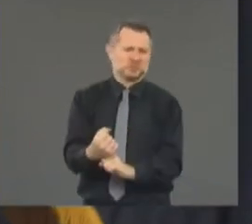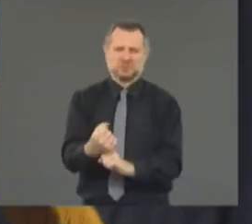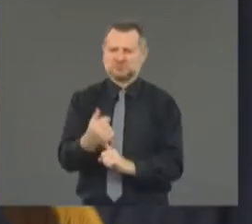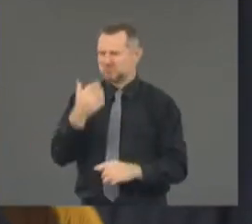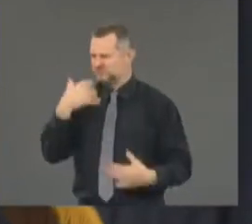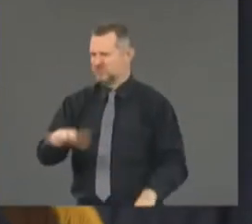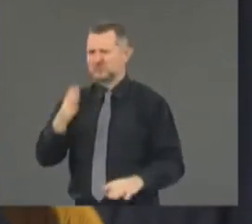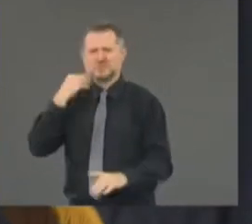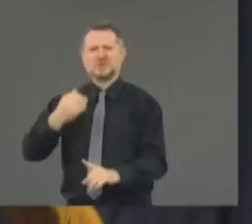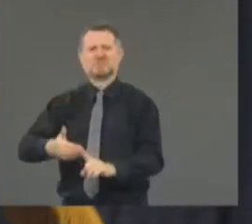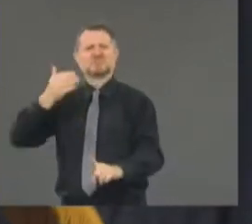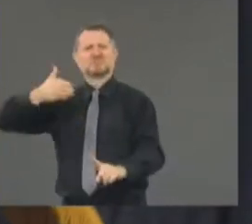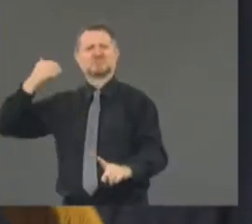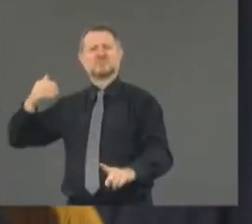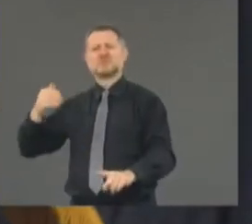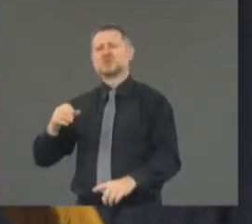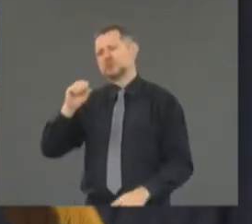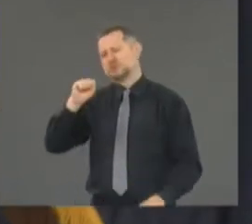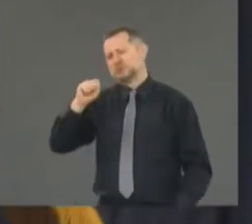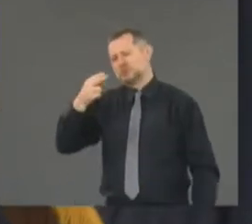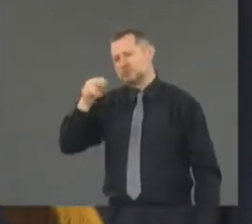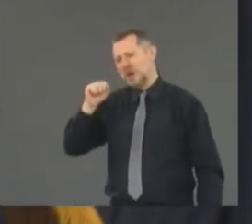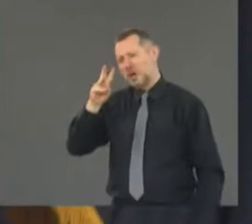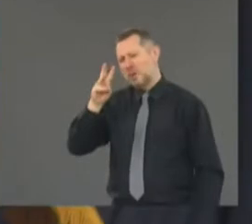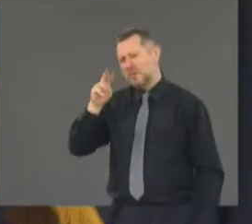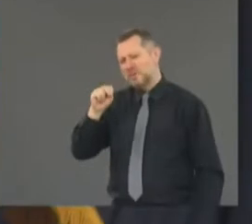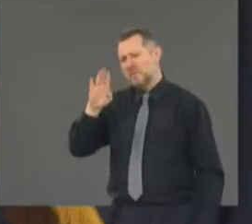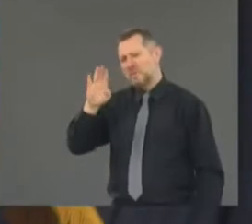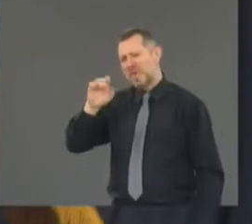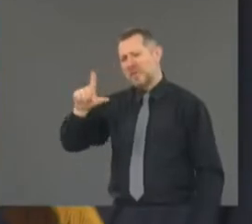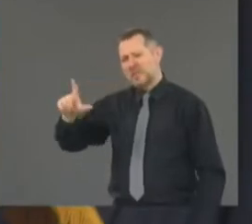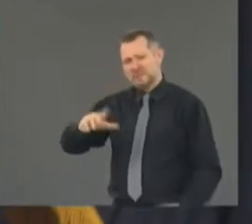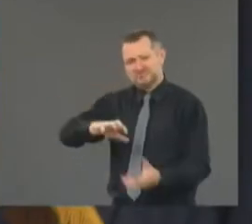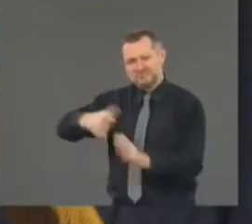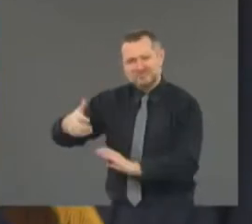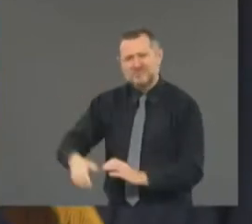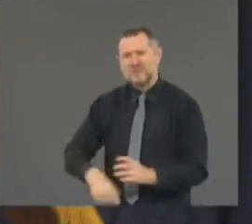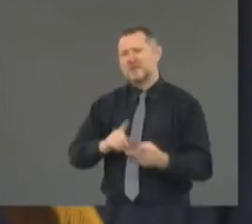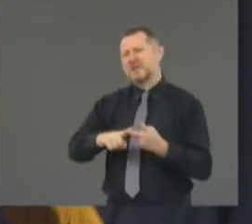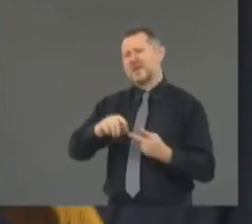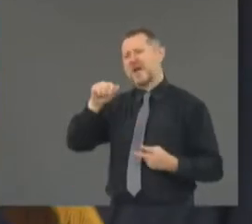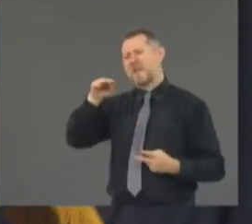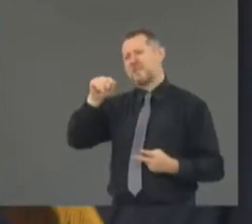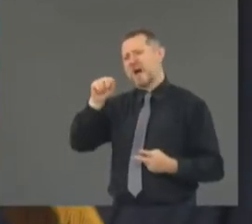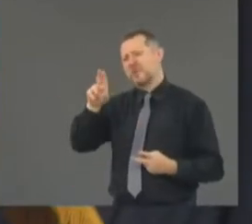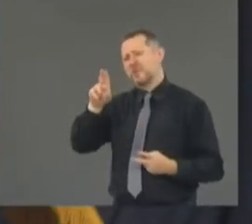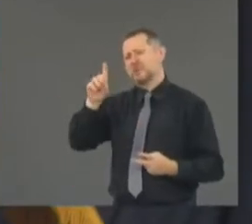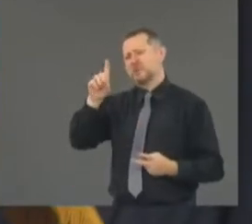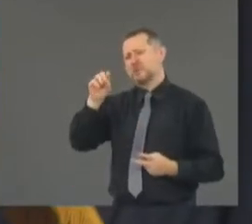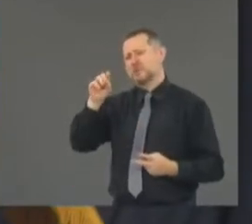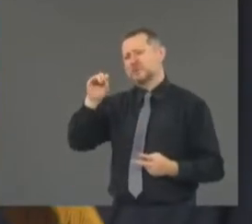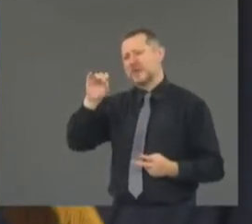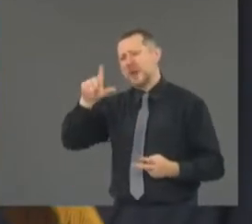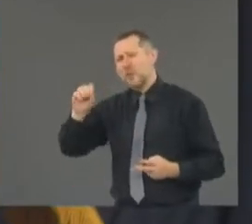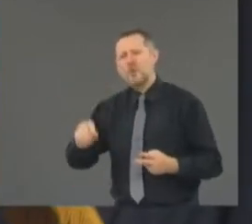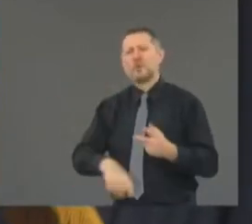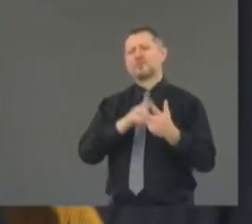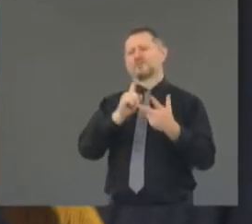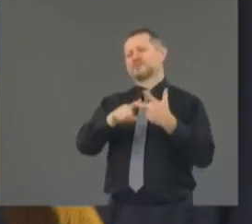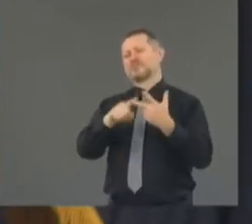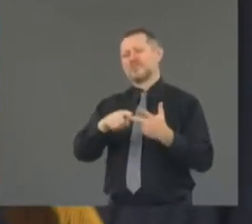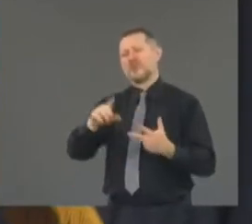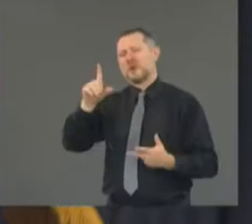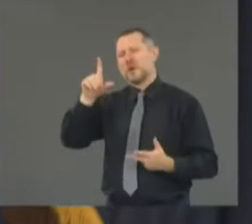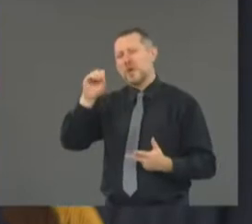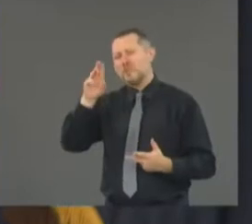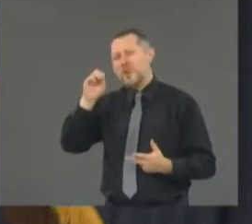the Sean Bell situation. We've gone through the aftermath of Amadou Diallo, aftermath of Abner Lawima. We went to Crown Heights,